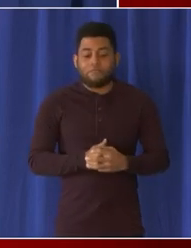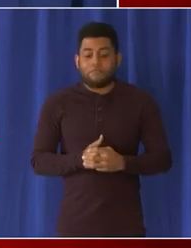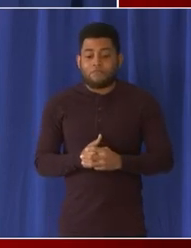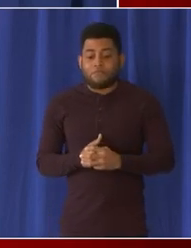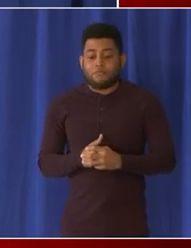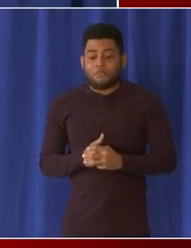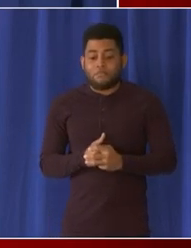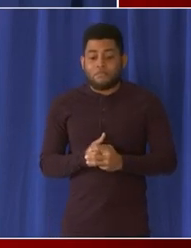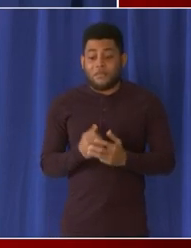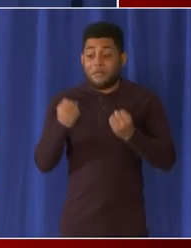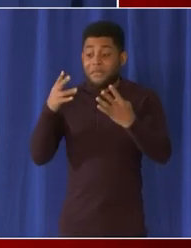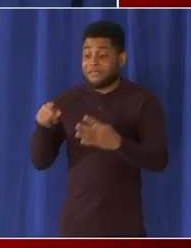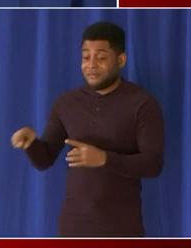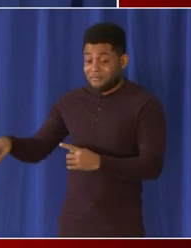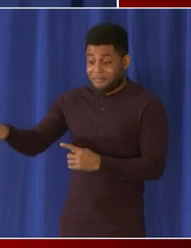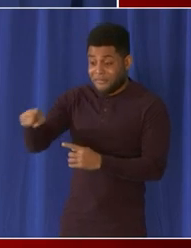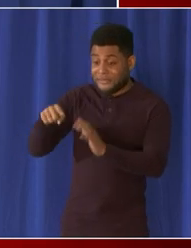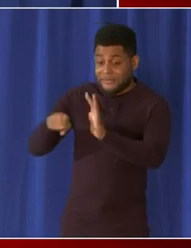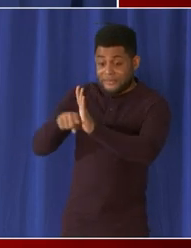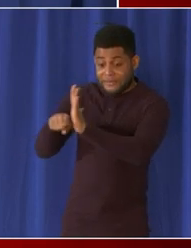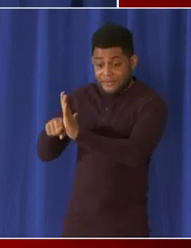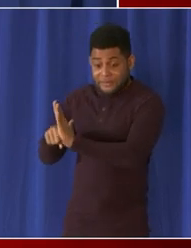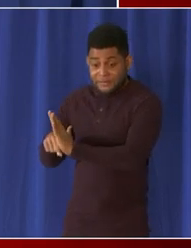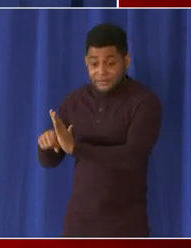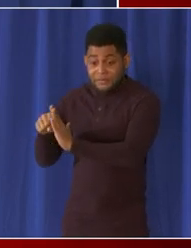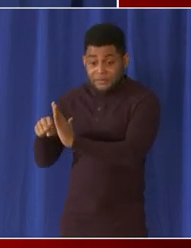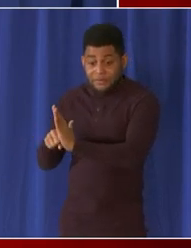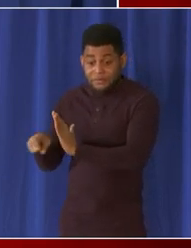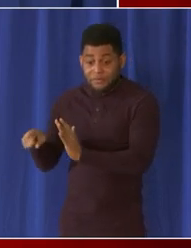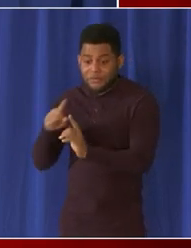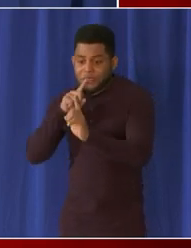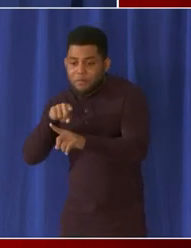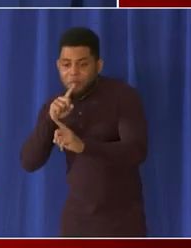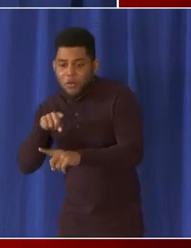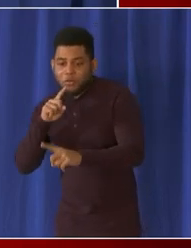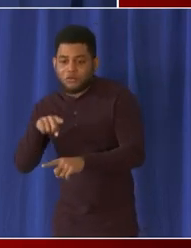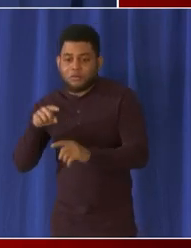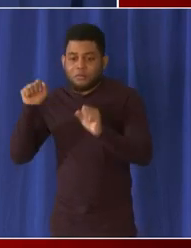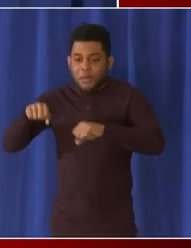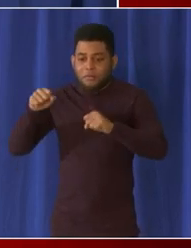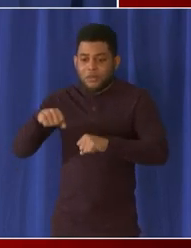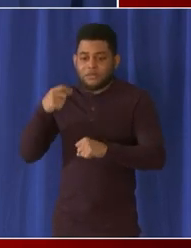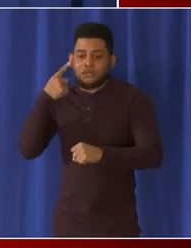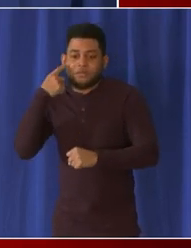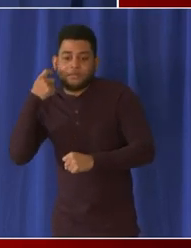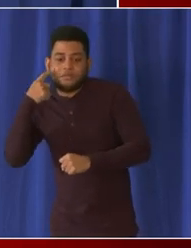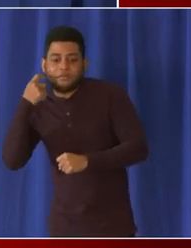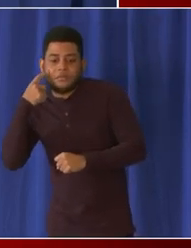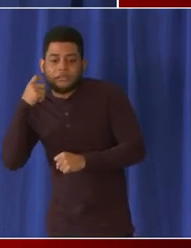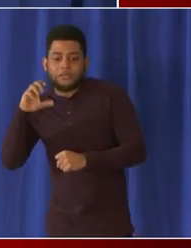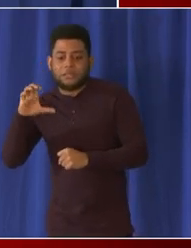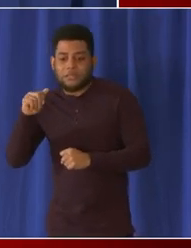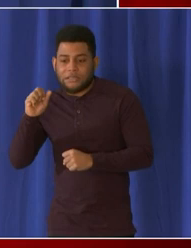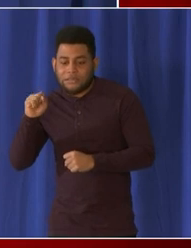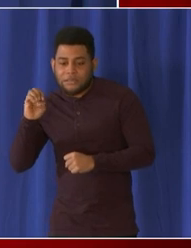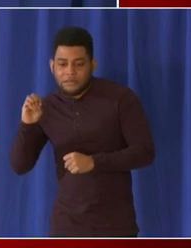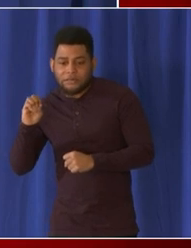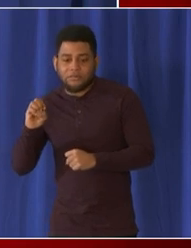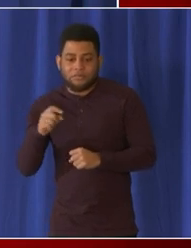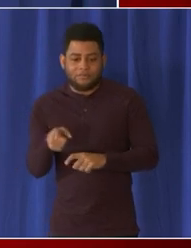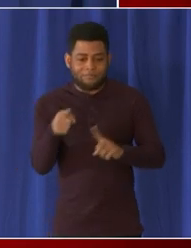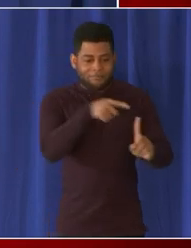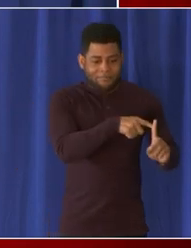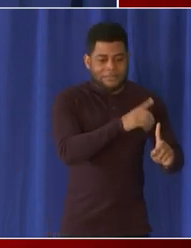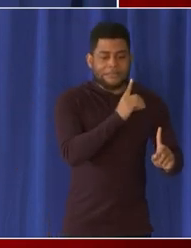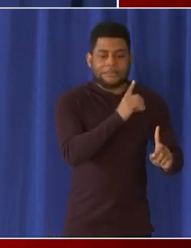many other states were reporting probable cases probable cases or suspect cases dc has always led the country